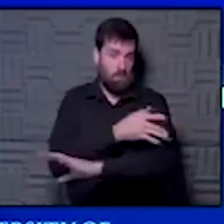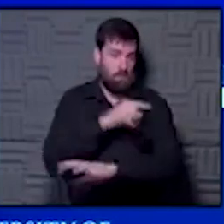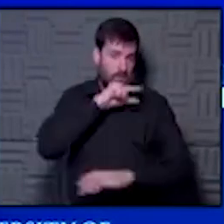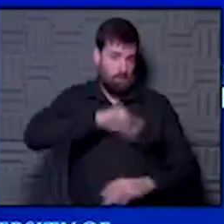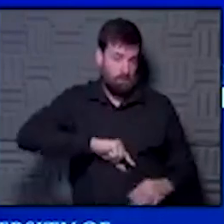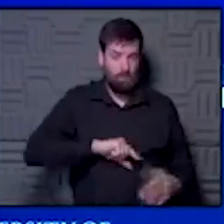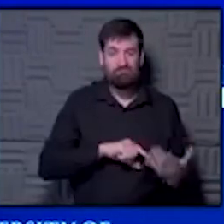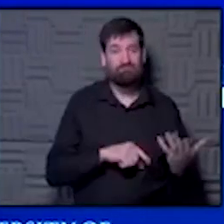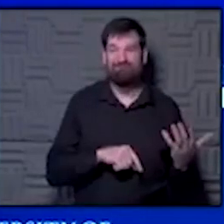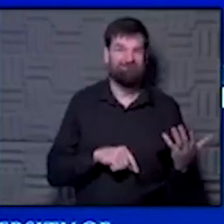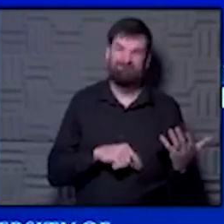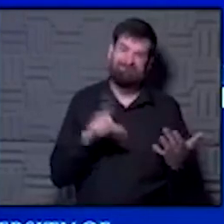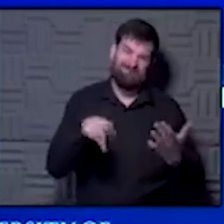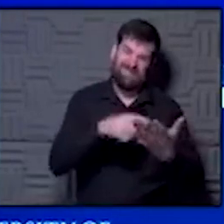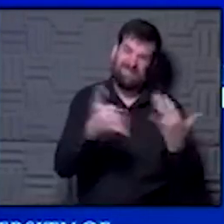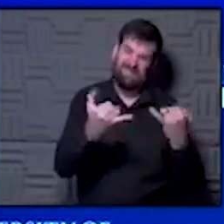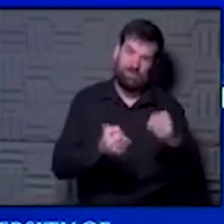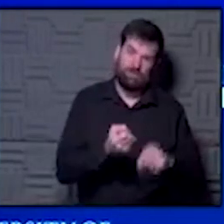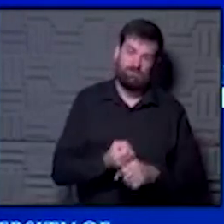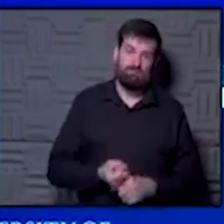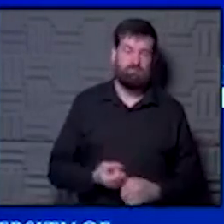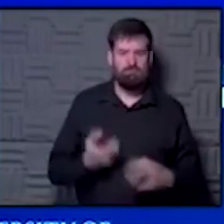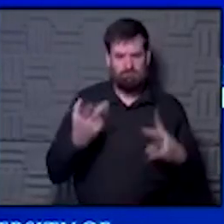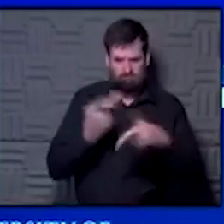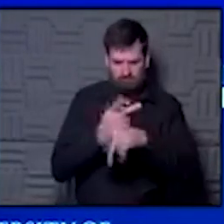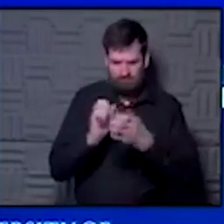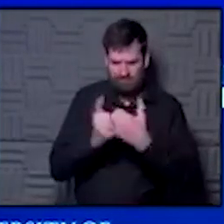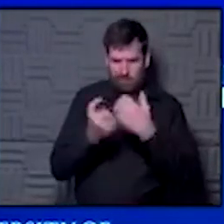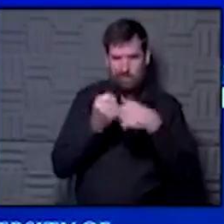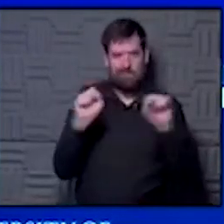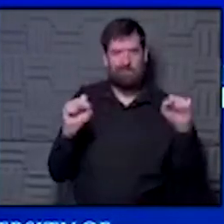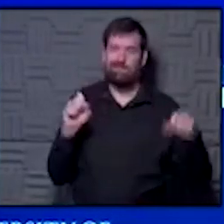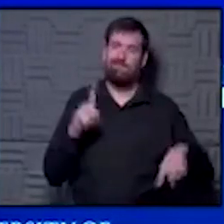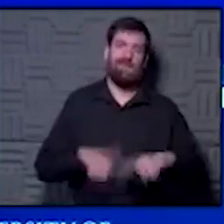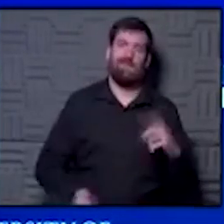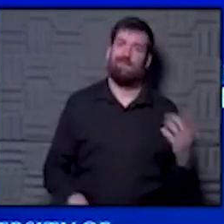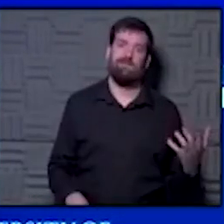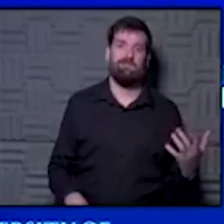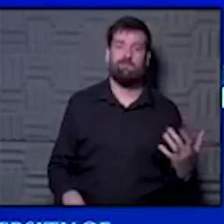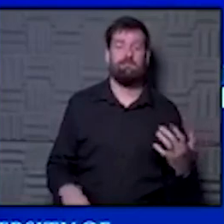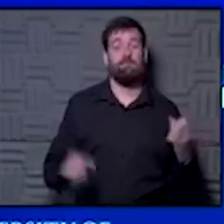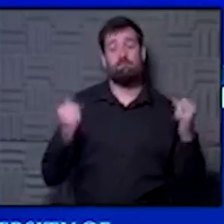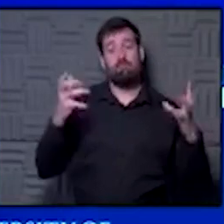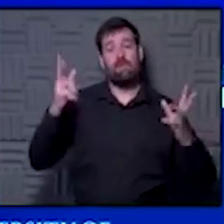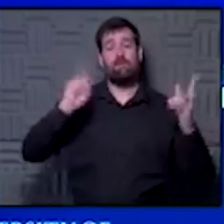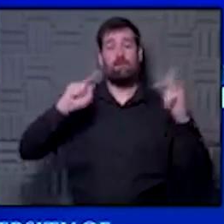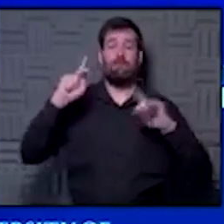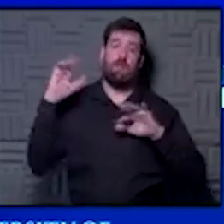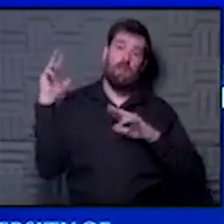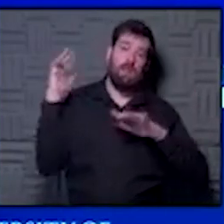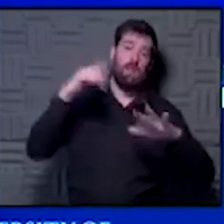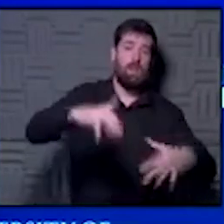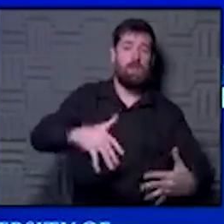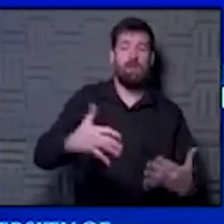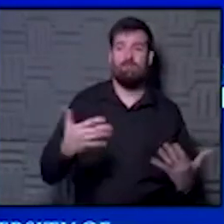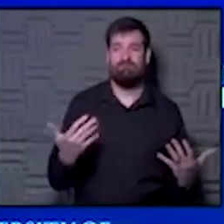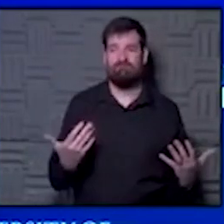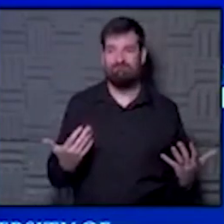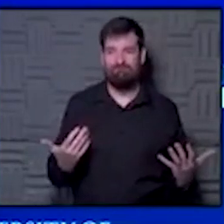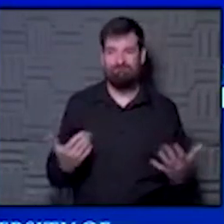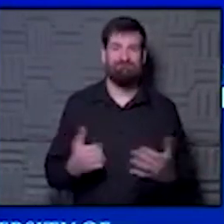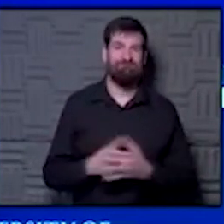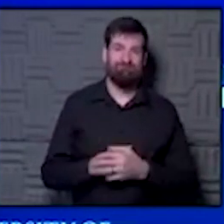we're not doing it this year because you just can't figure out how to do that safely when you put a lot of people into a contained area. And